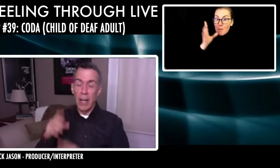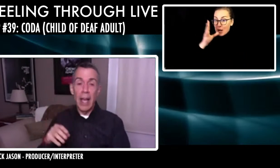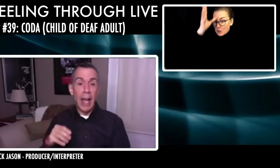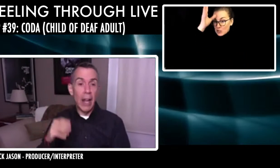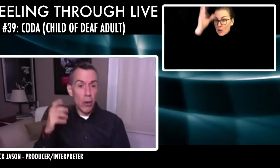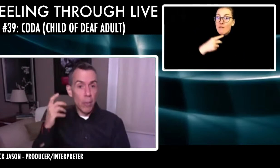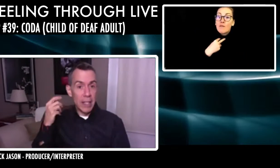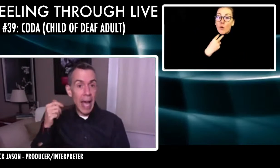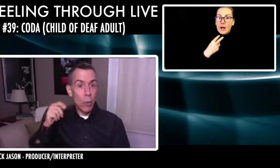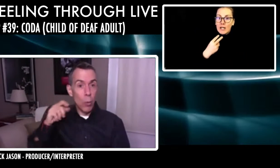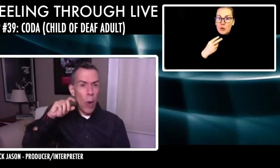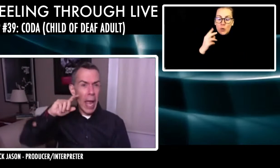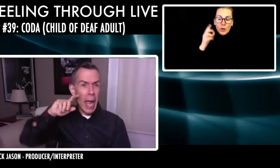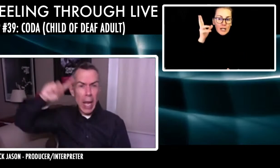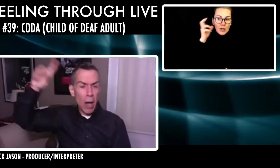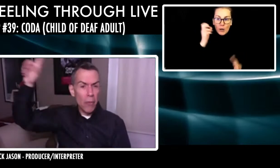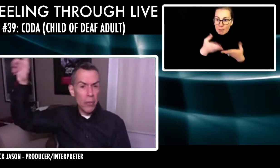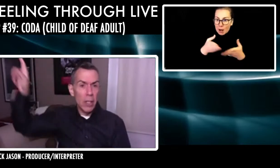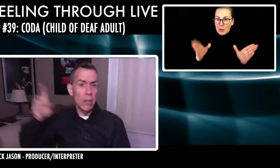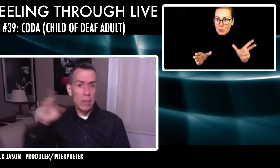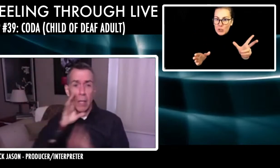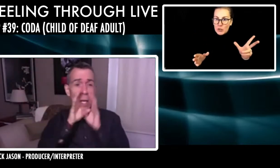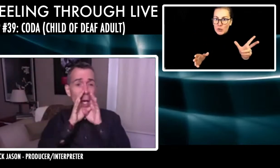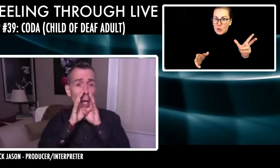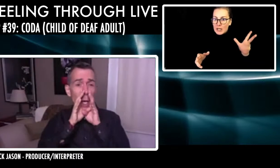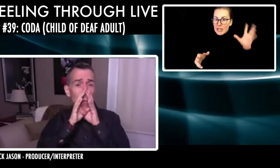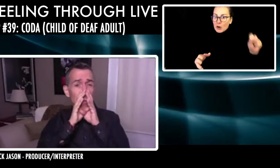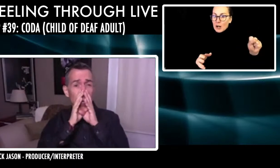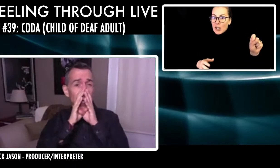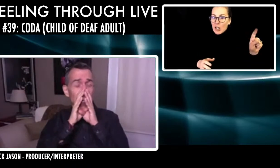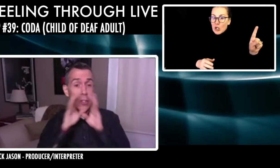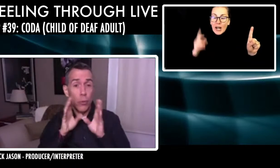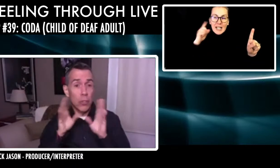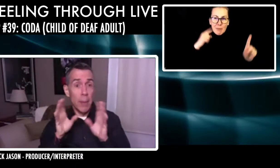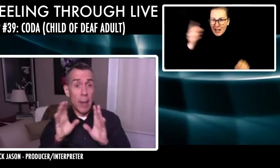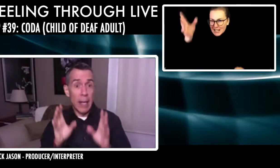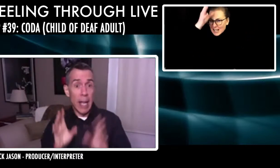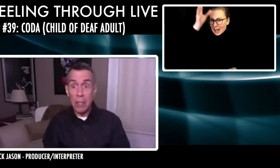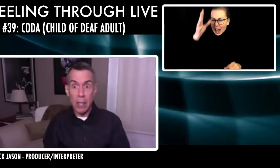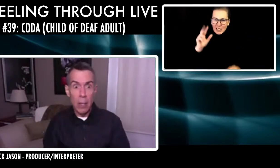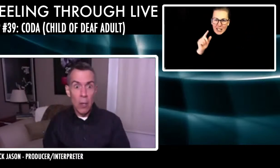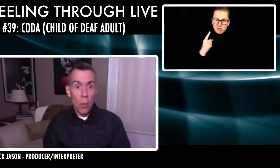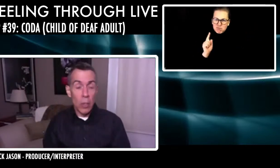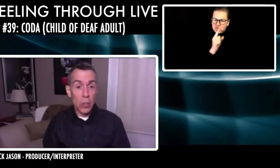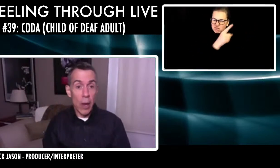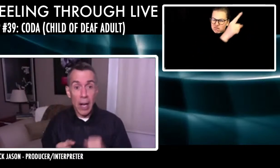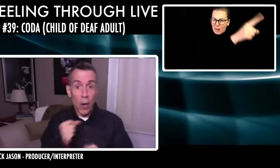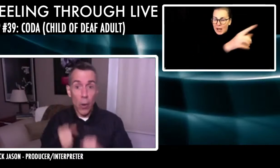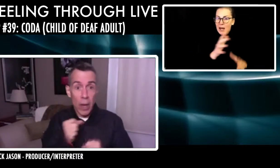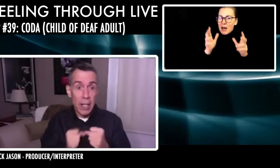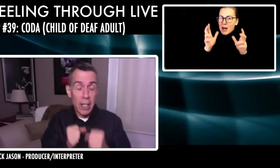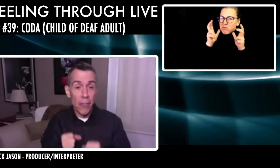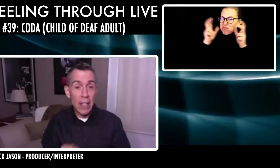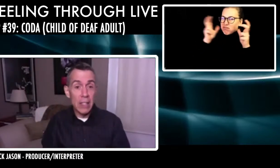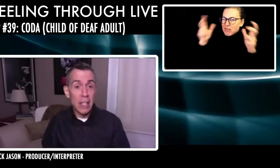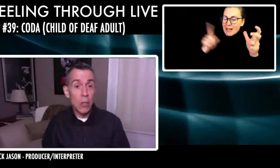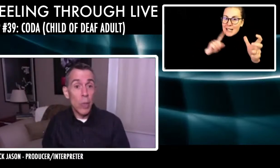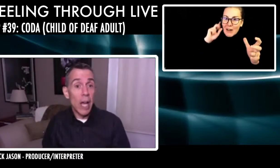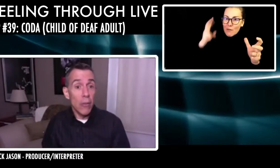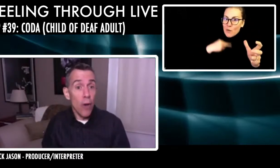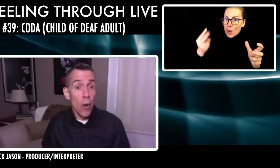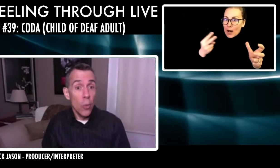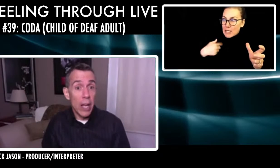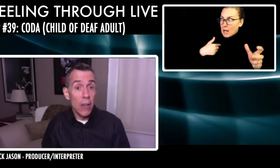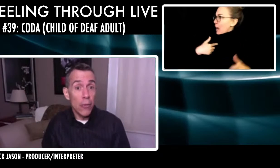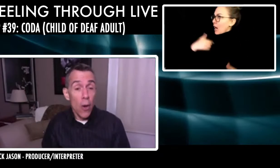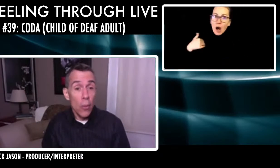what's going on. And I heard my dad way off screaming my name. was like, what's going on? And I go running to the fence and he goes,